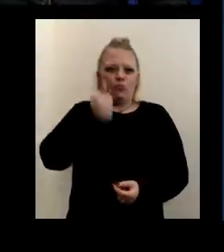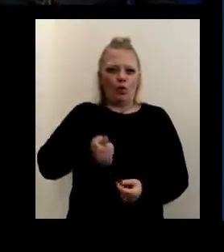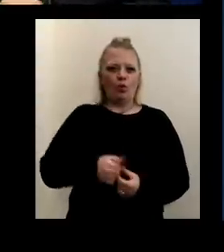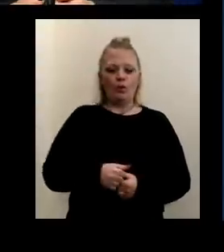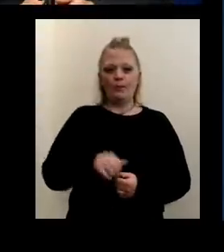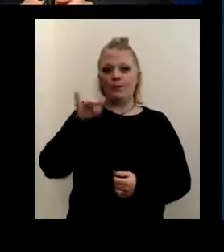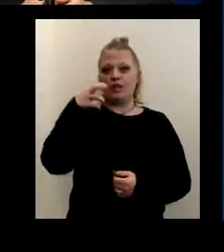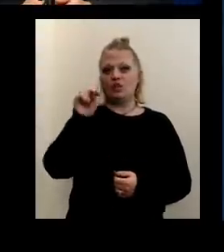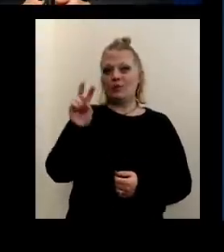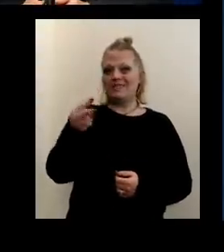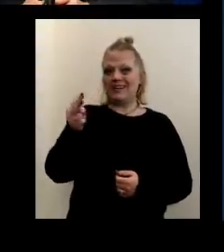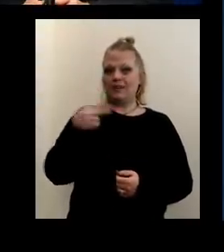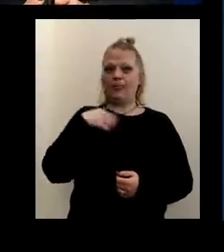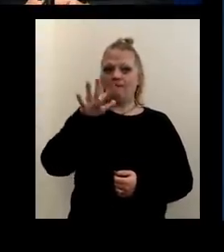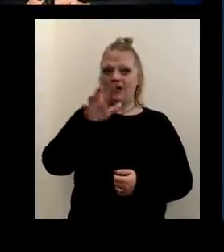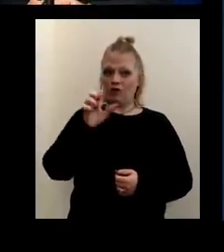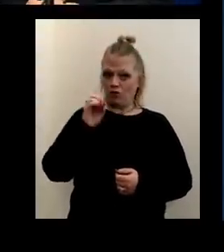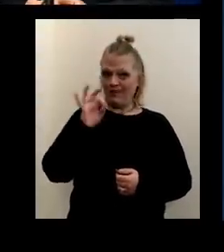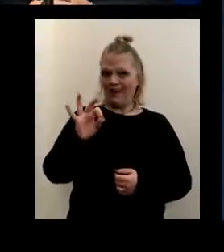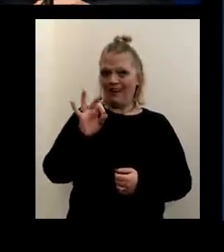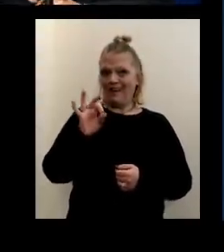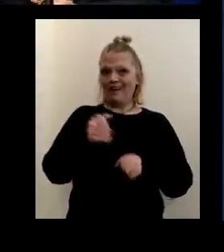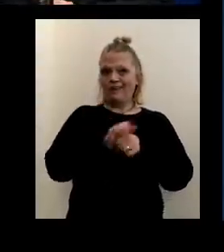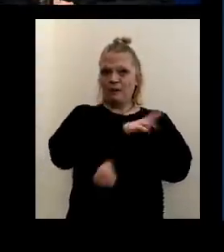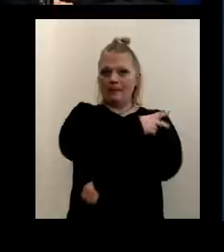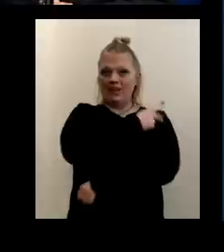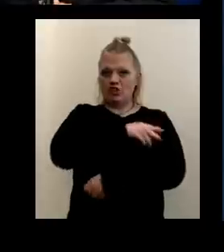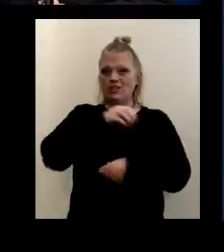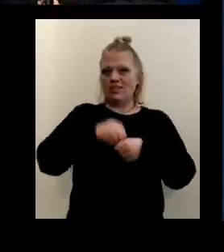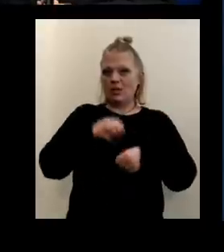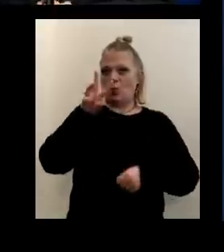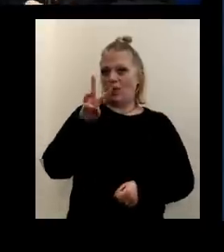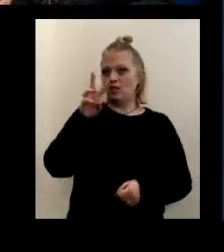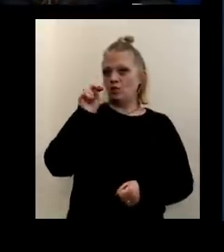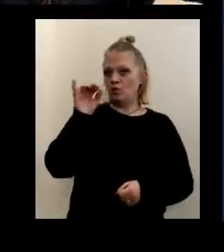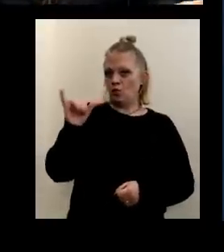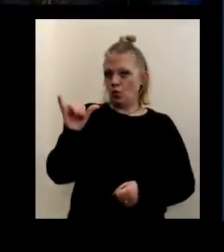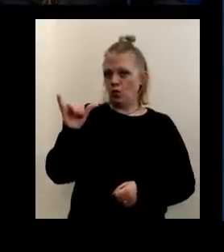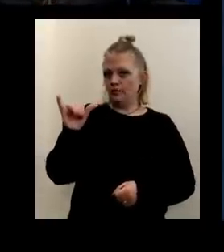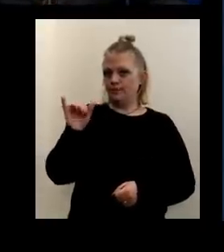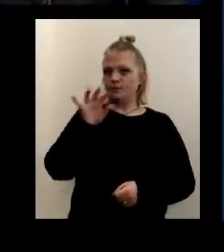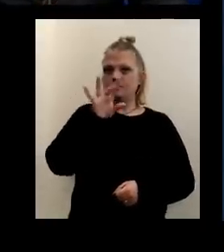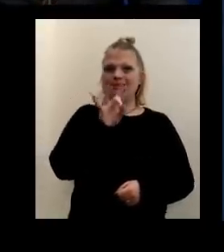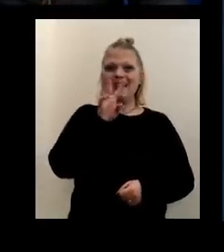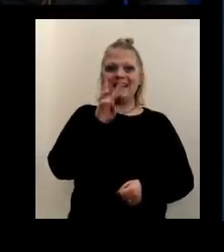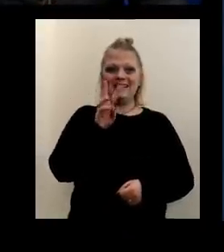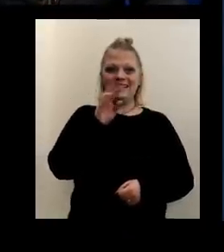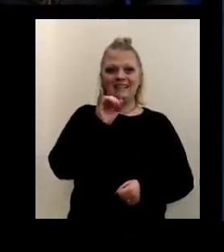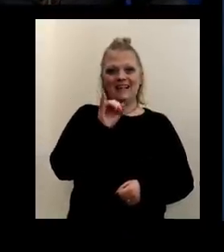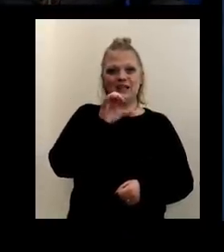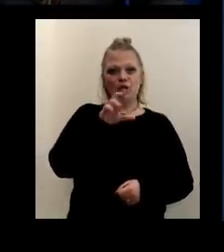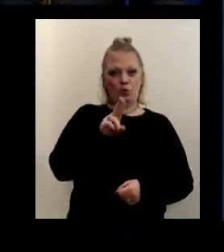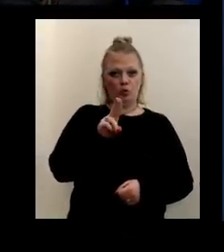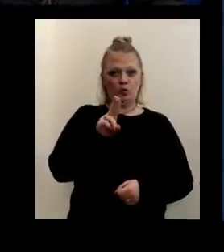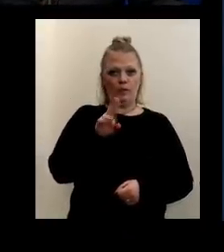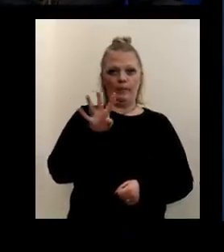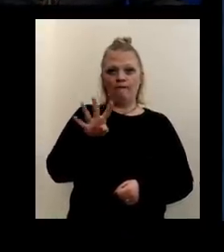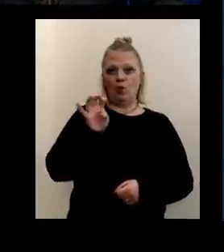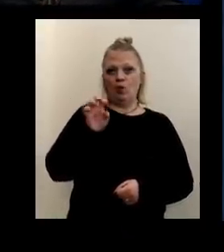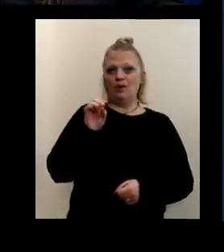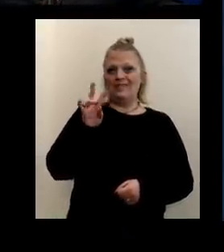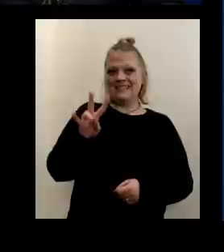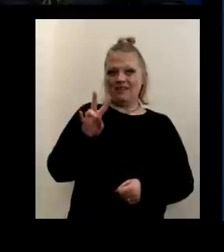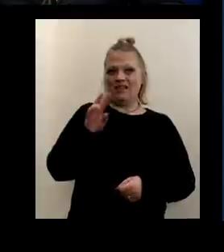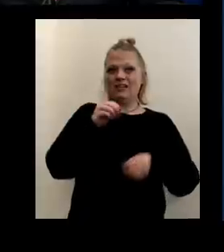On January 2nd, there were 509 COVID-19 patients in Western New York hospitals, 86 in the ICU, 407